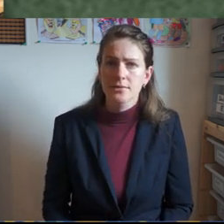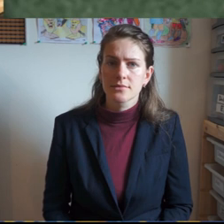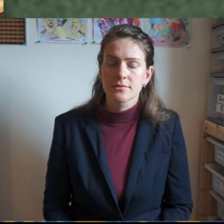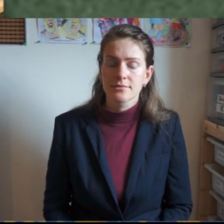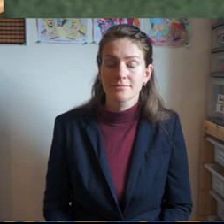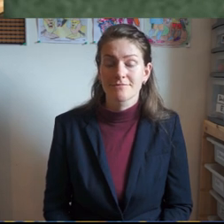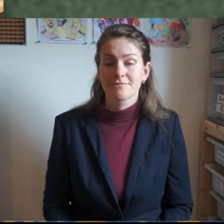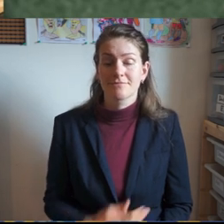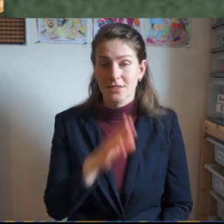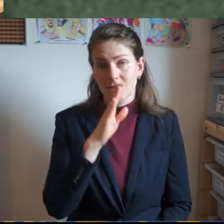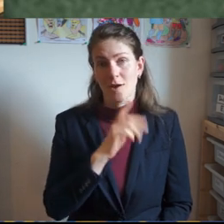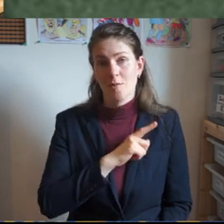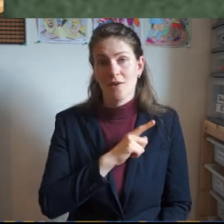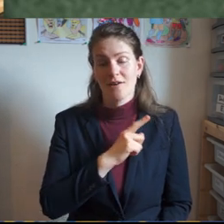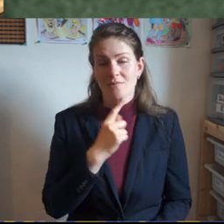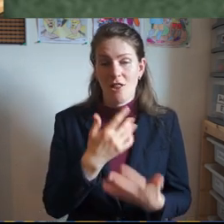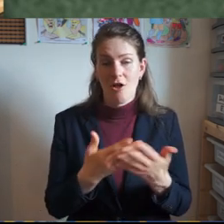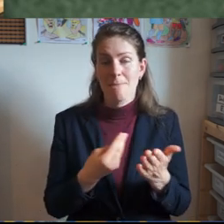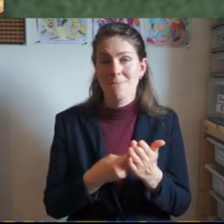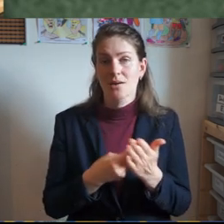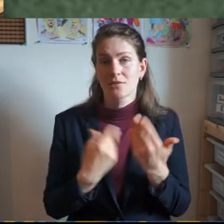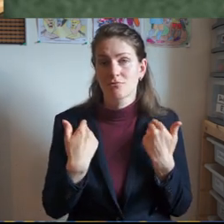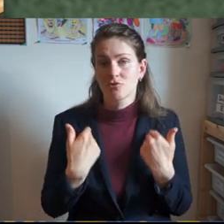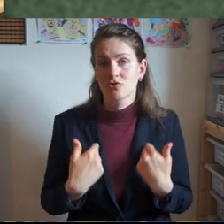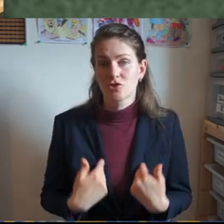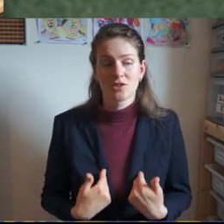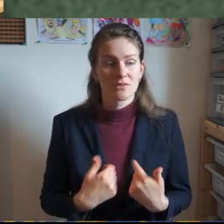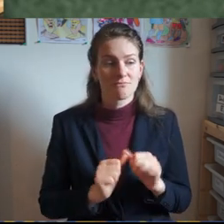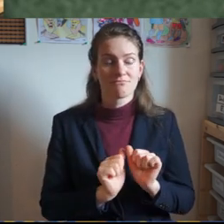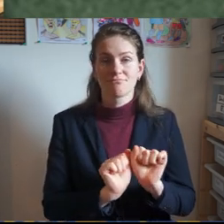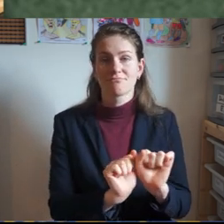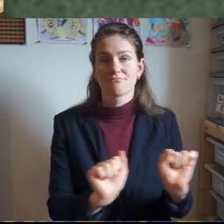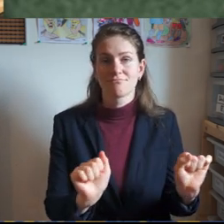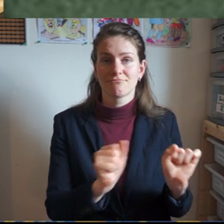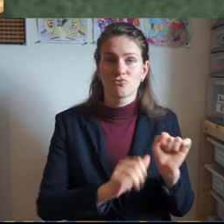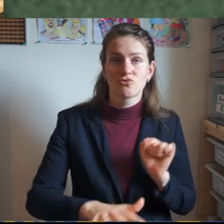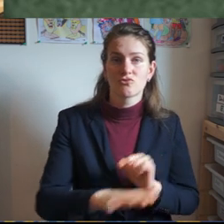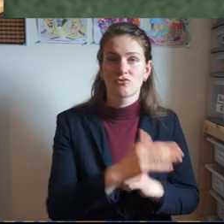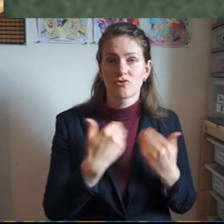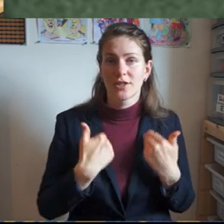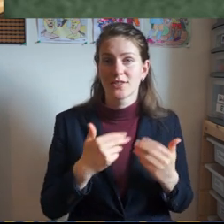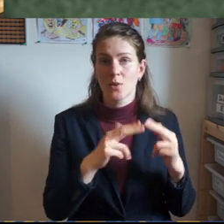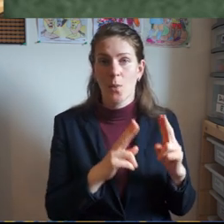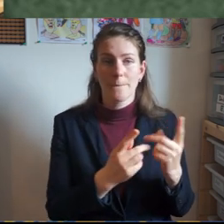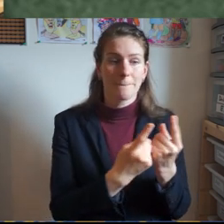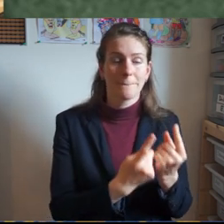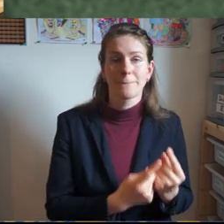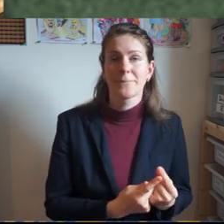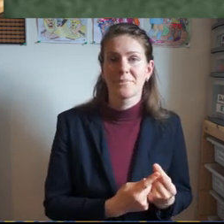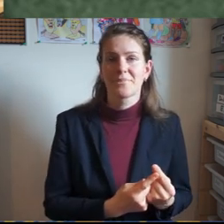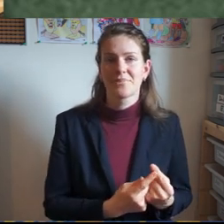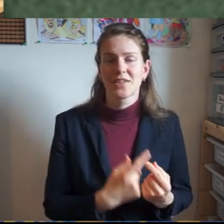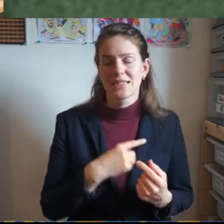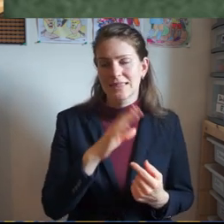money he had a lot of possessions a lot of riches and so he was sad that he